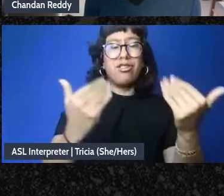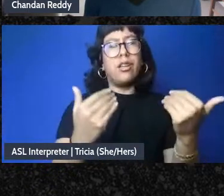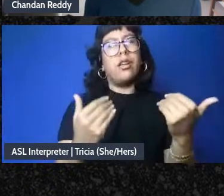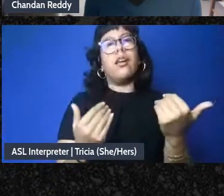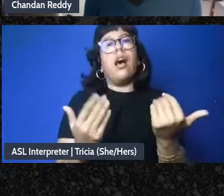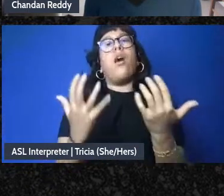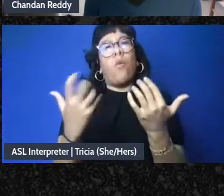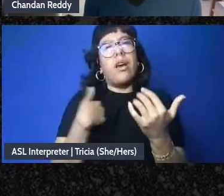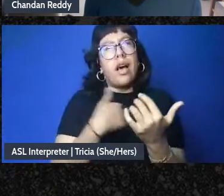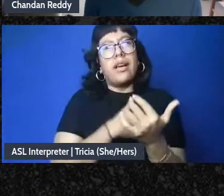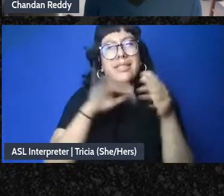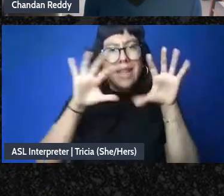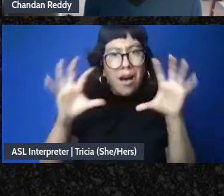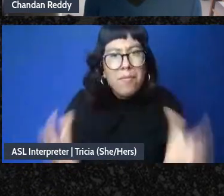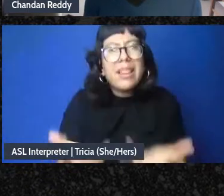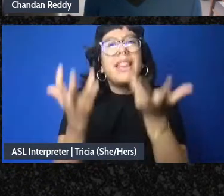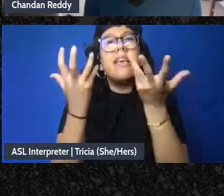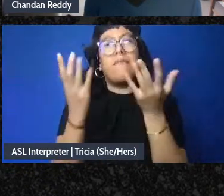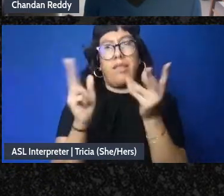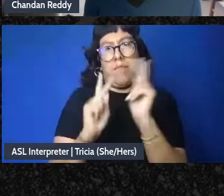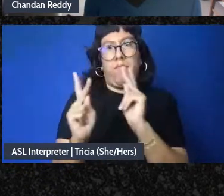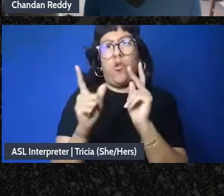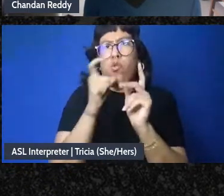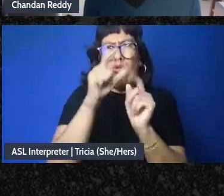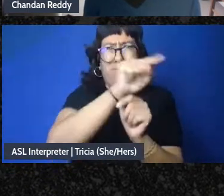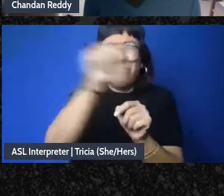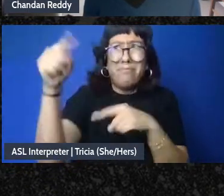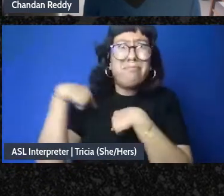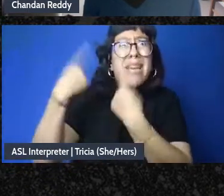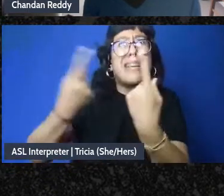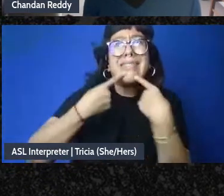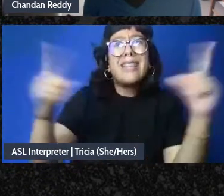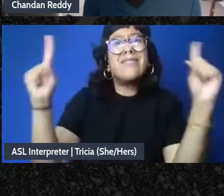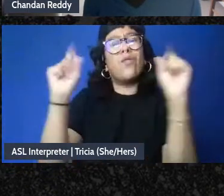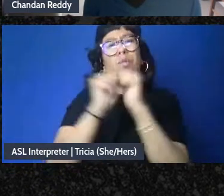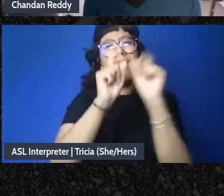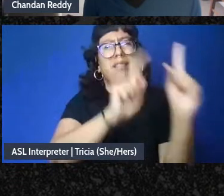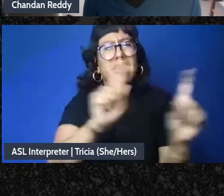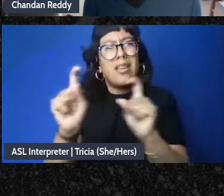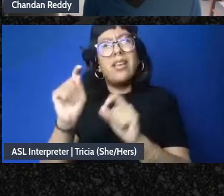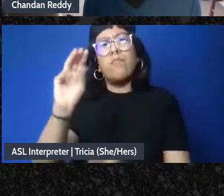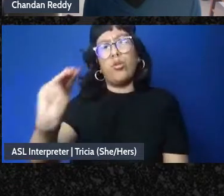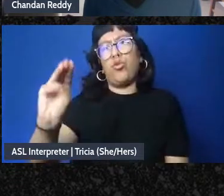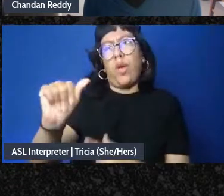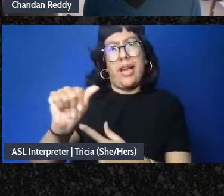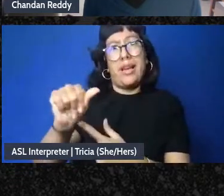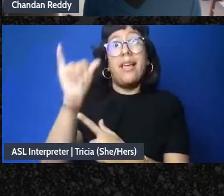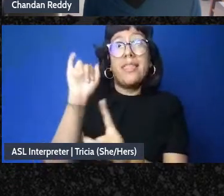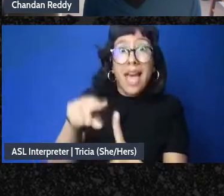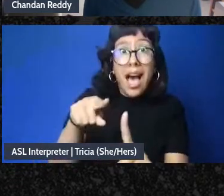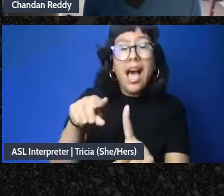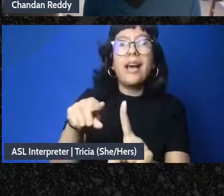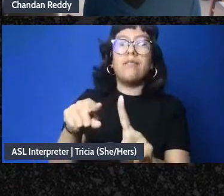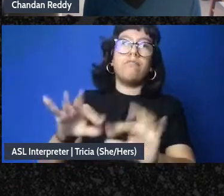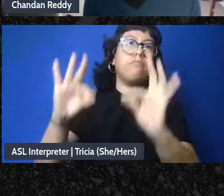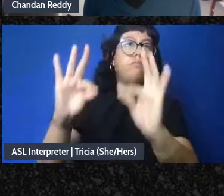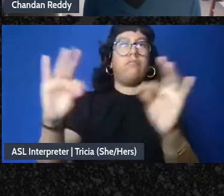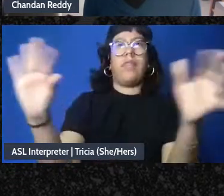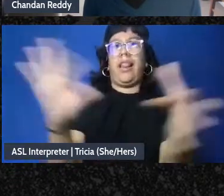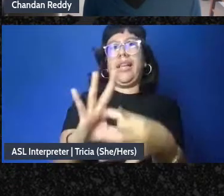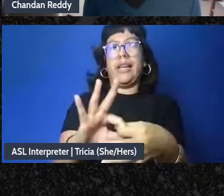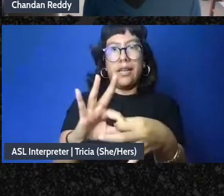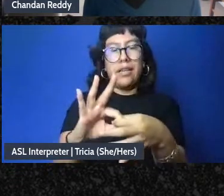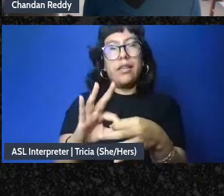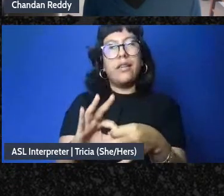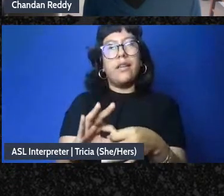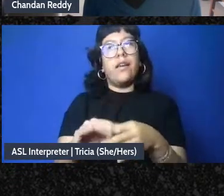uplift the people who are actually successful with experiments and mutual aid like to me that's the link right is like oh like